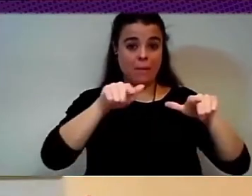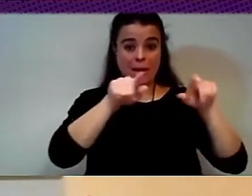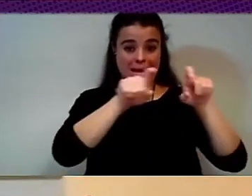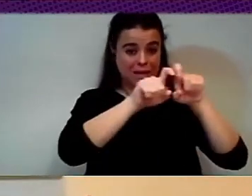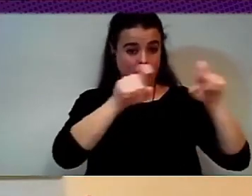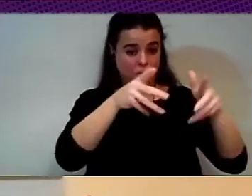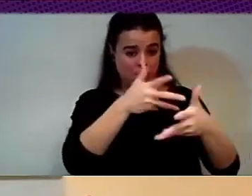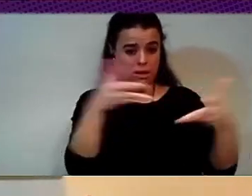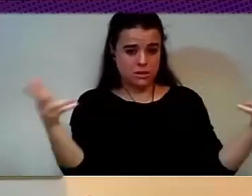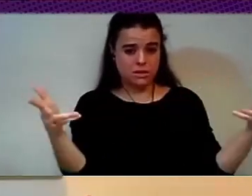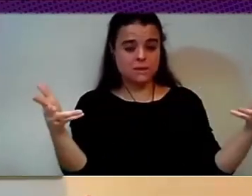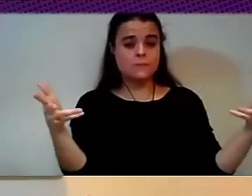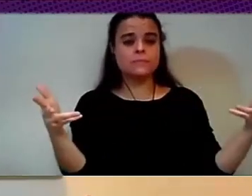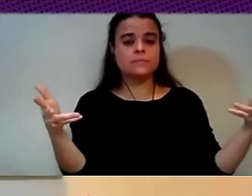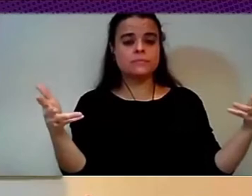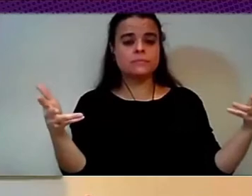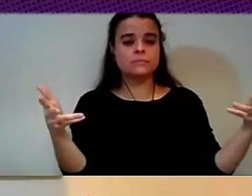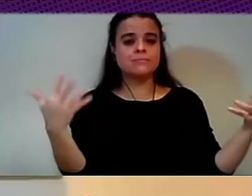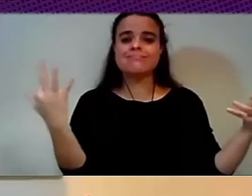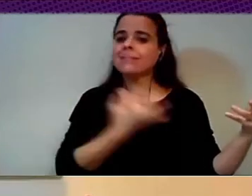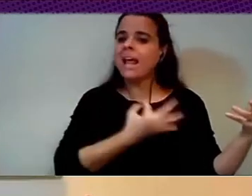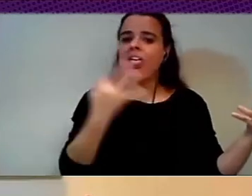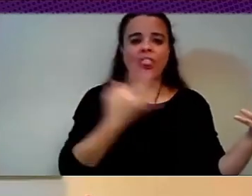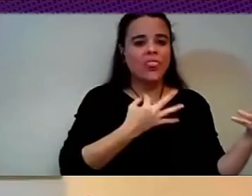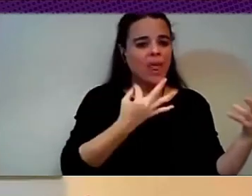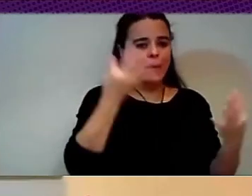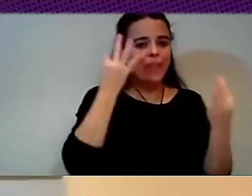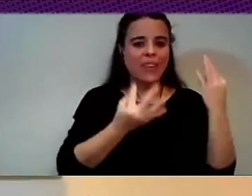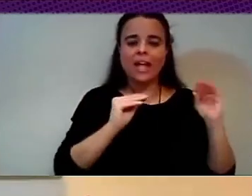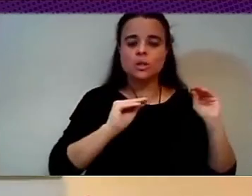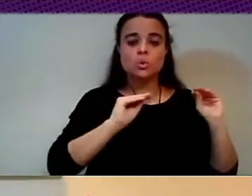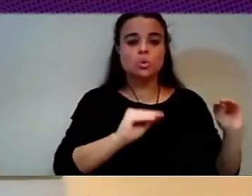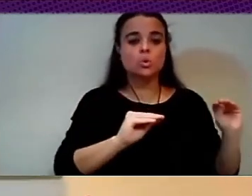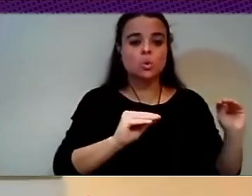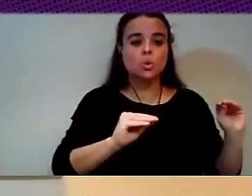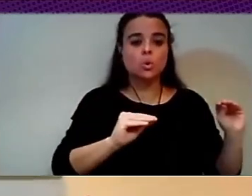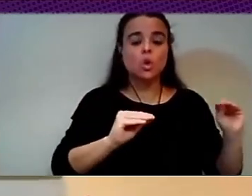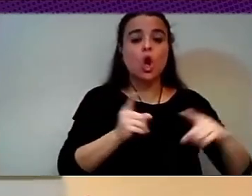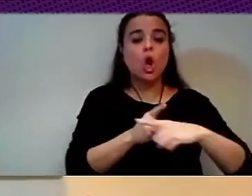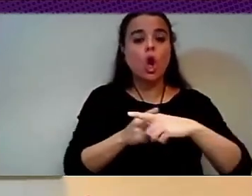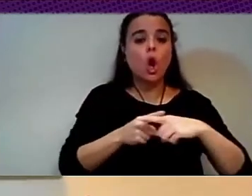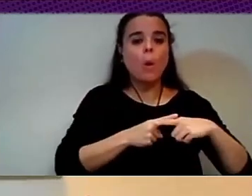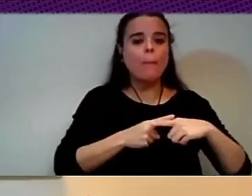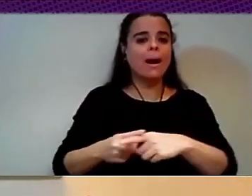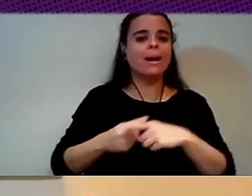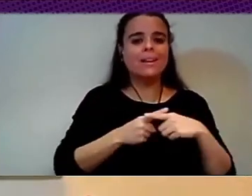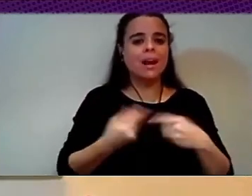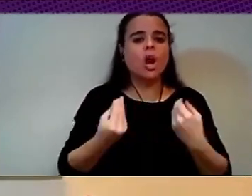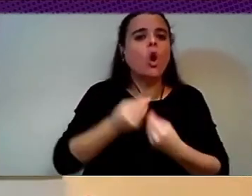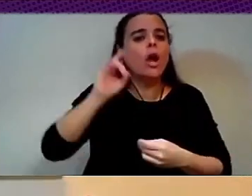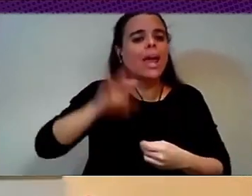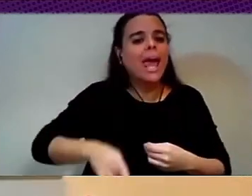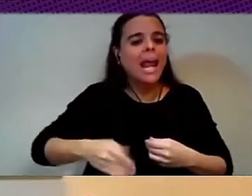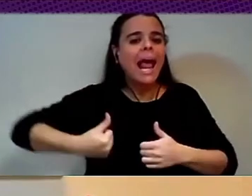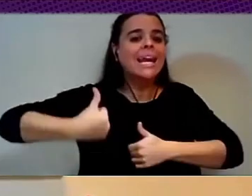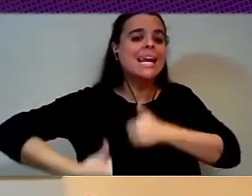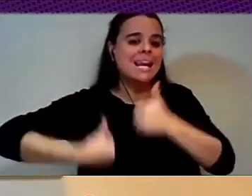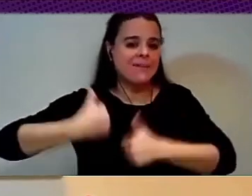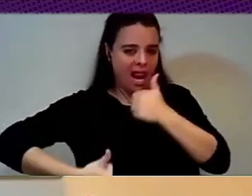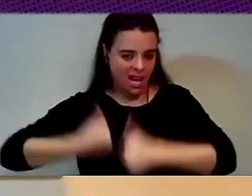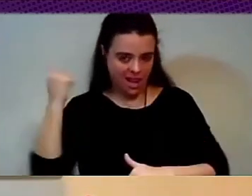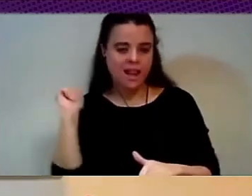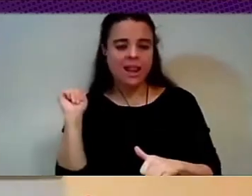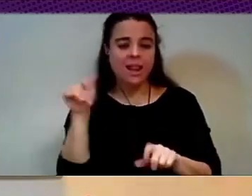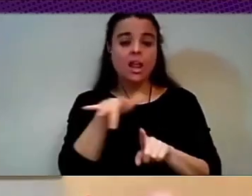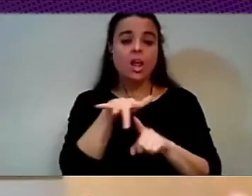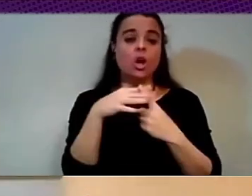rivals. This is also, I mean, in a different context, non-market context, because that's also what you're asking me,